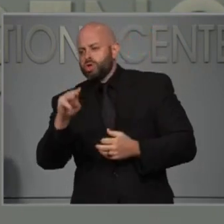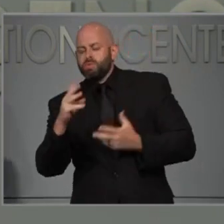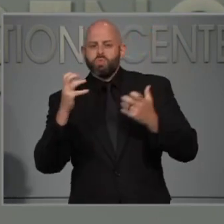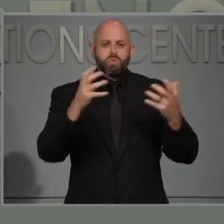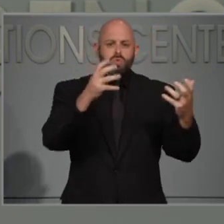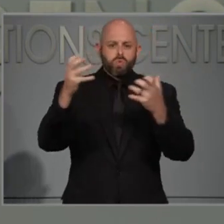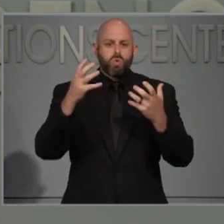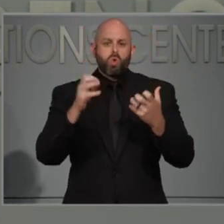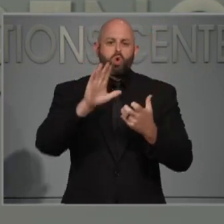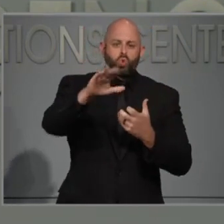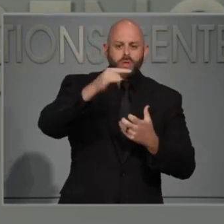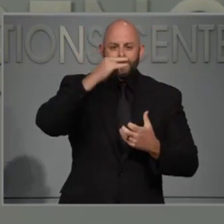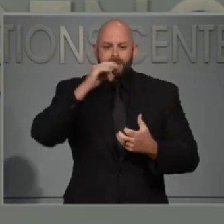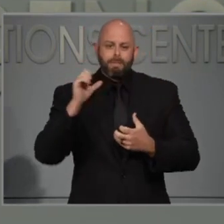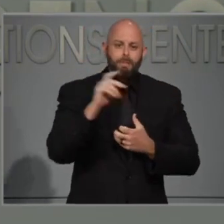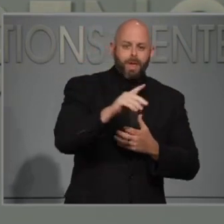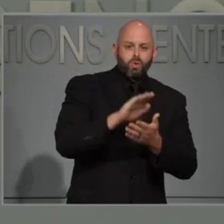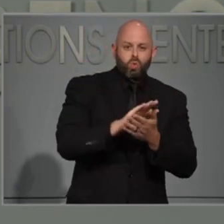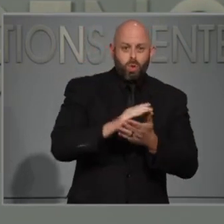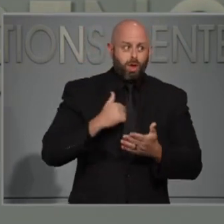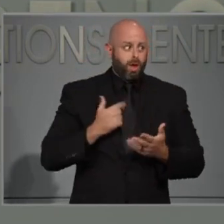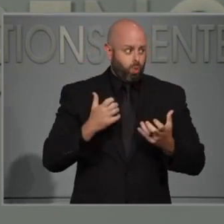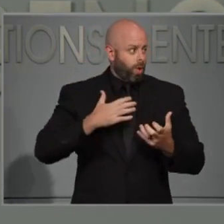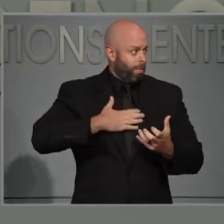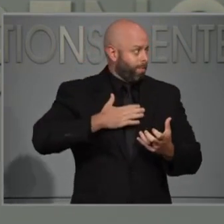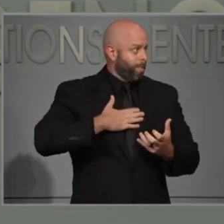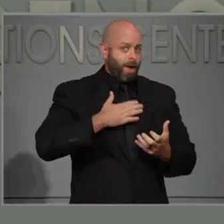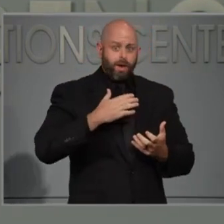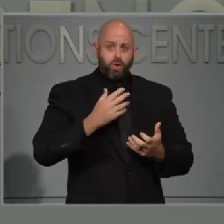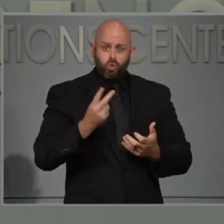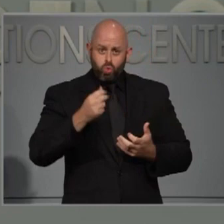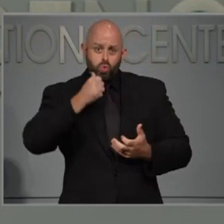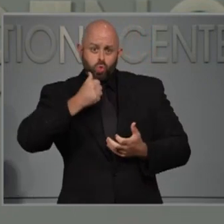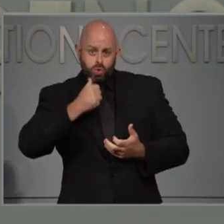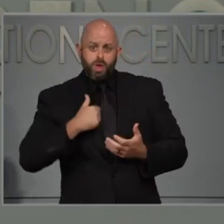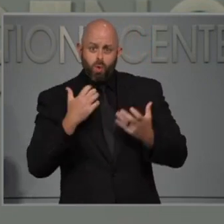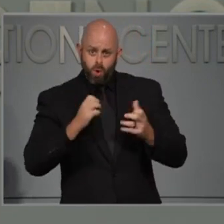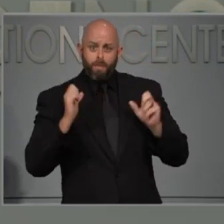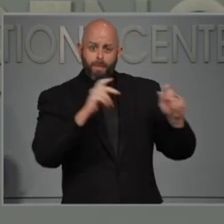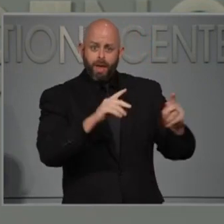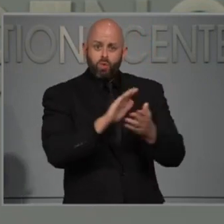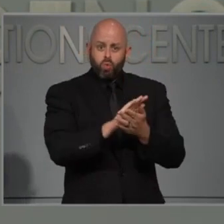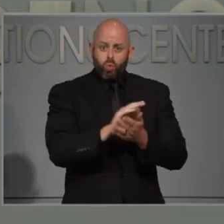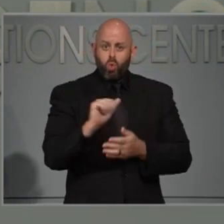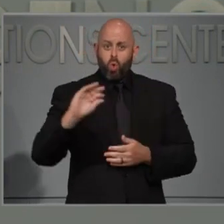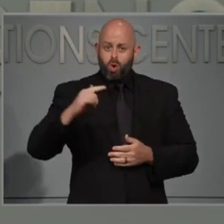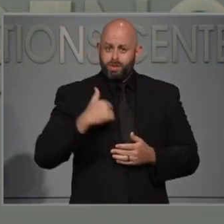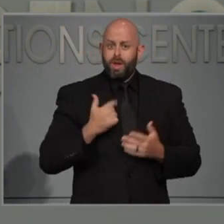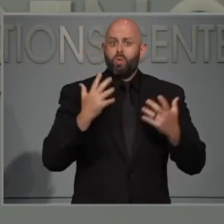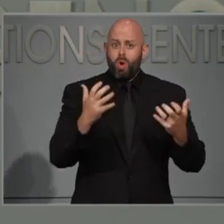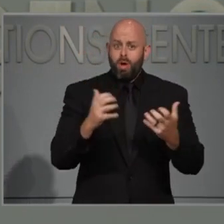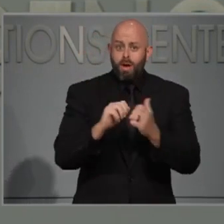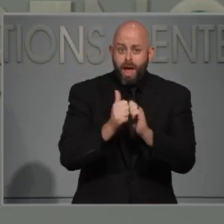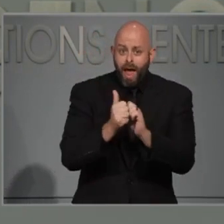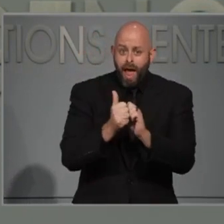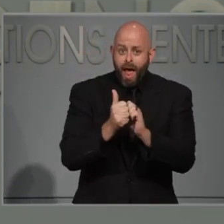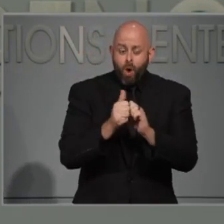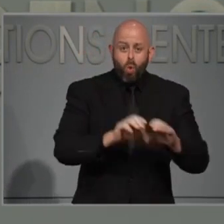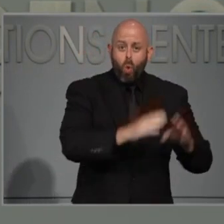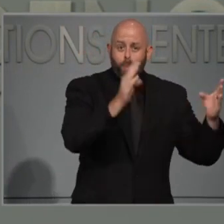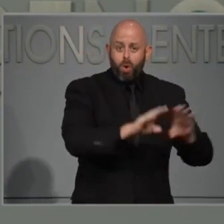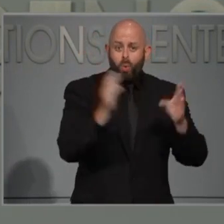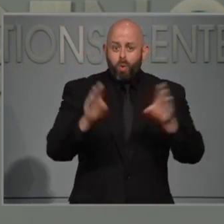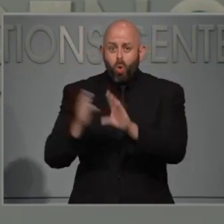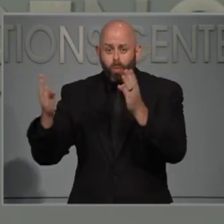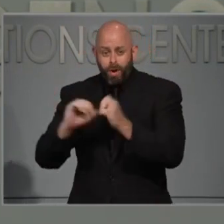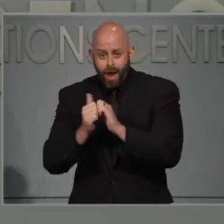get their kids back to school. I know I want to get my girls back to school this August. This is the way to do it. It's to focus on